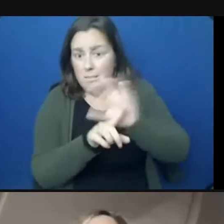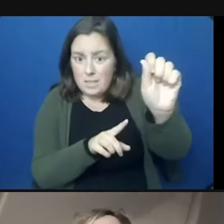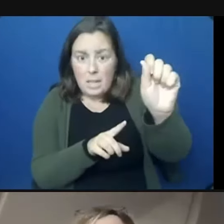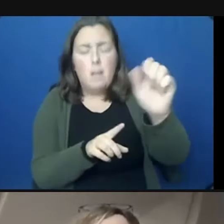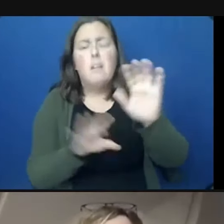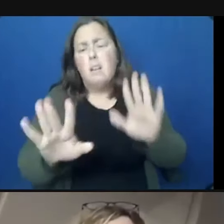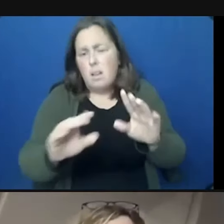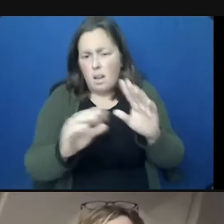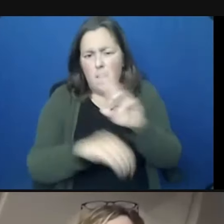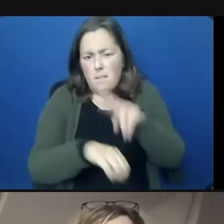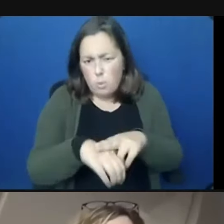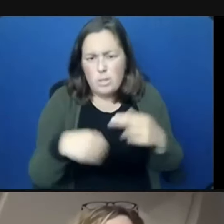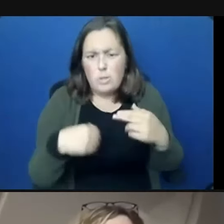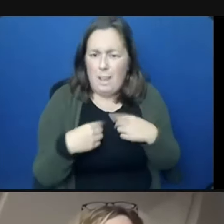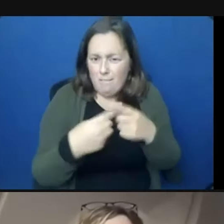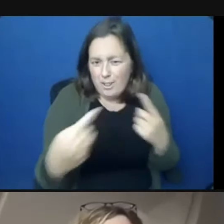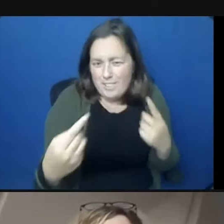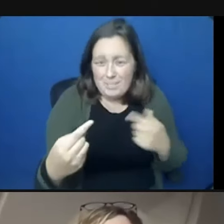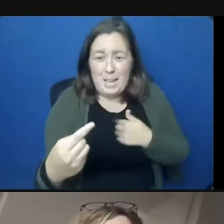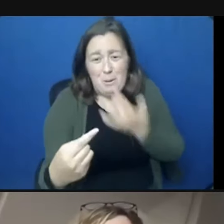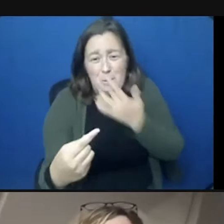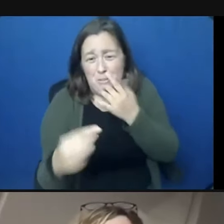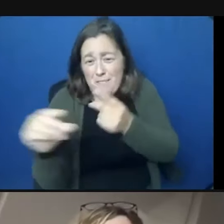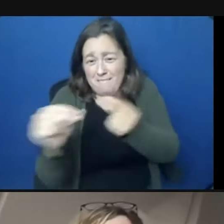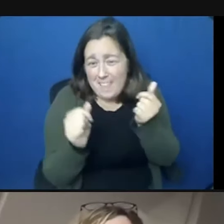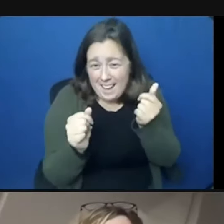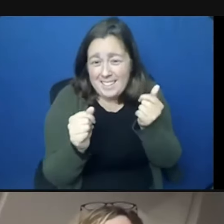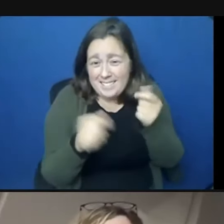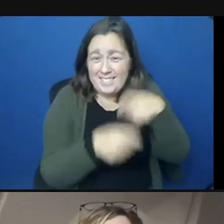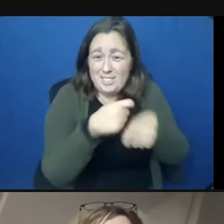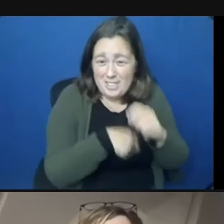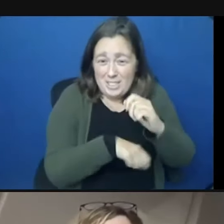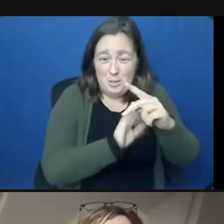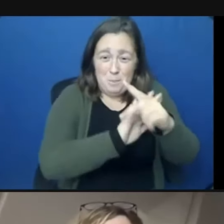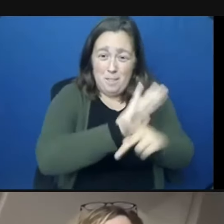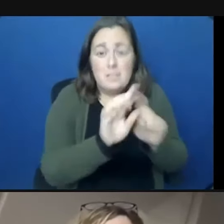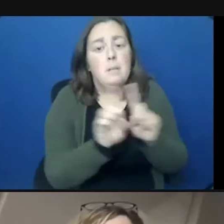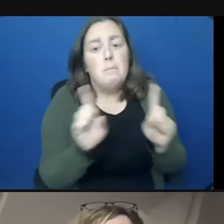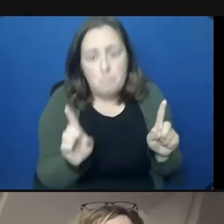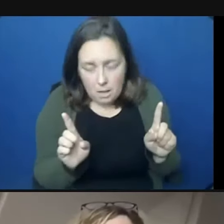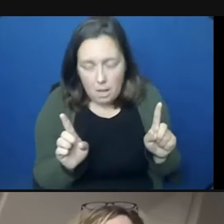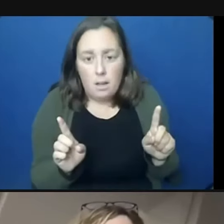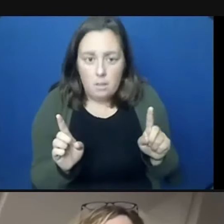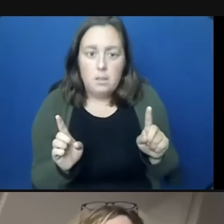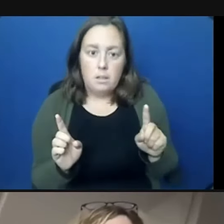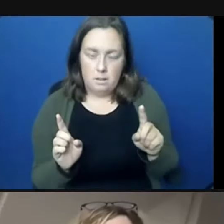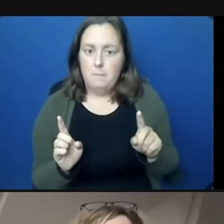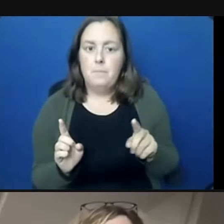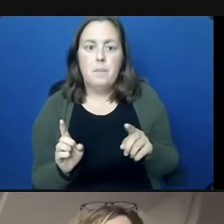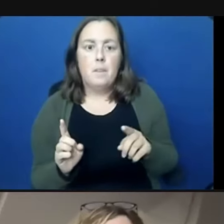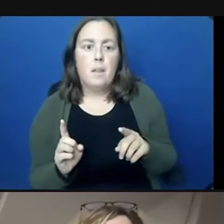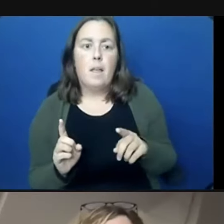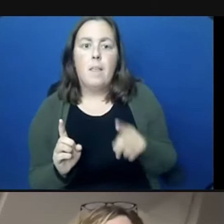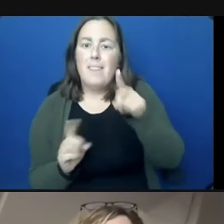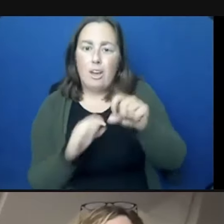my governor says, I want to leave you a little quicker. But again, if you've done what we've asked, the extension of the taxpayers, they're not an extension of the teachers